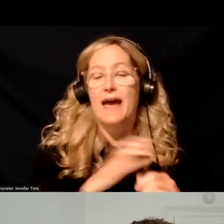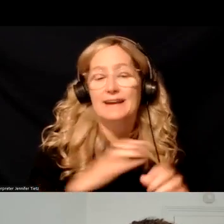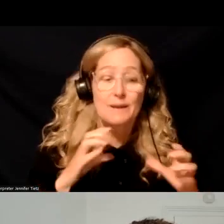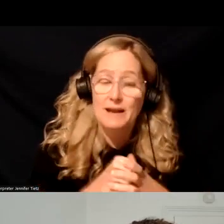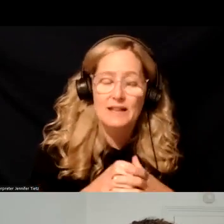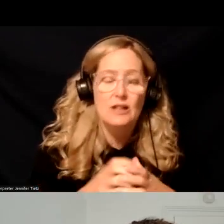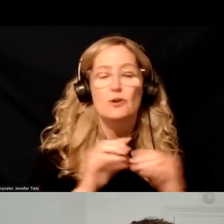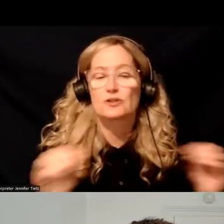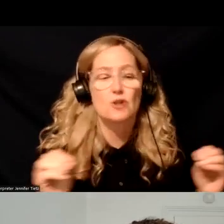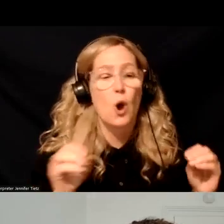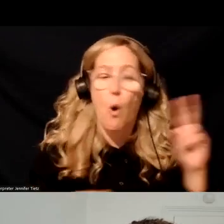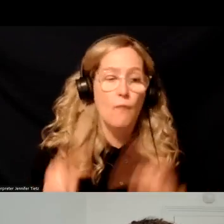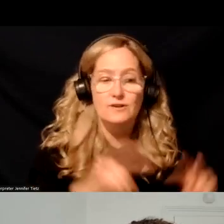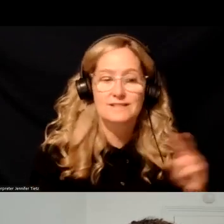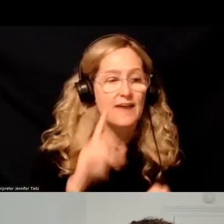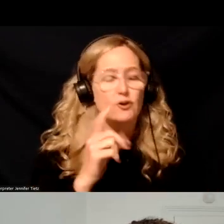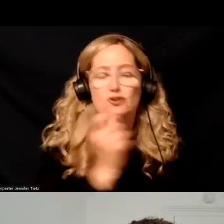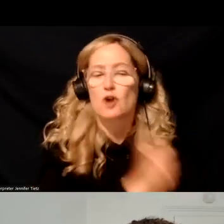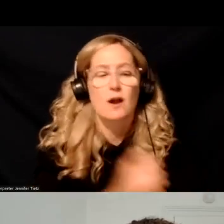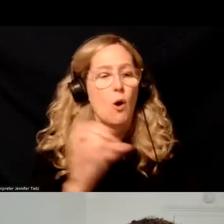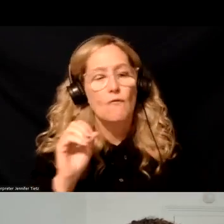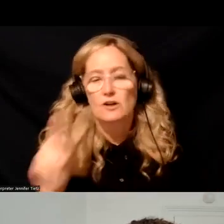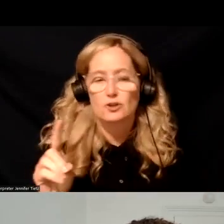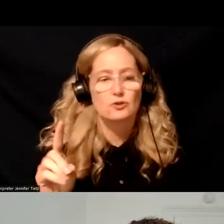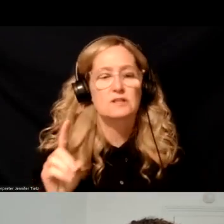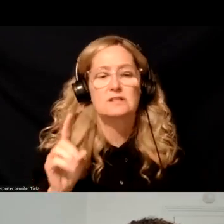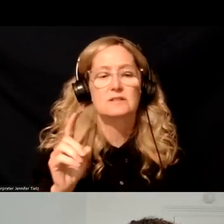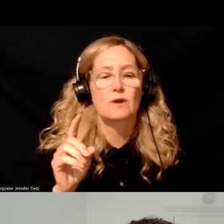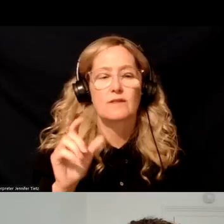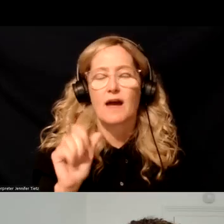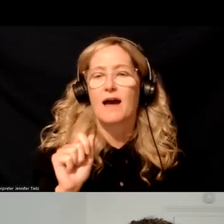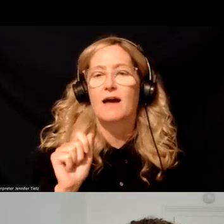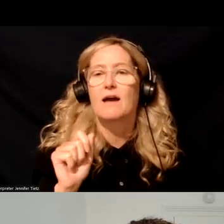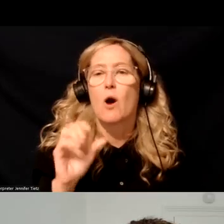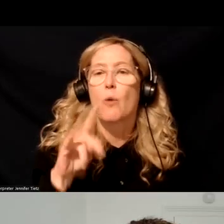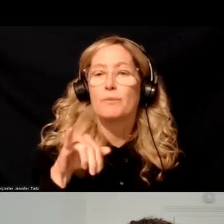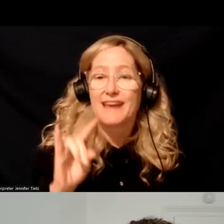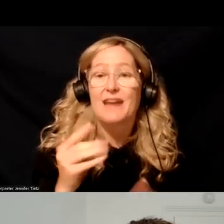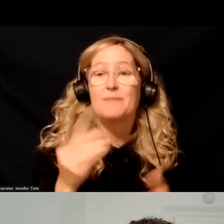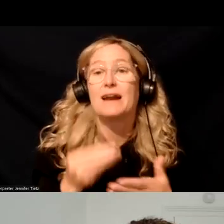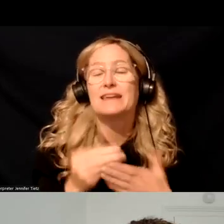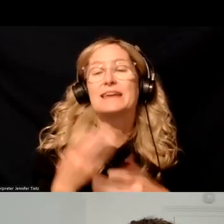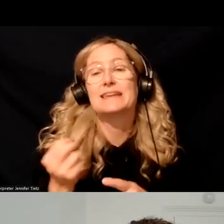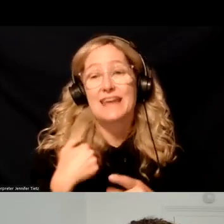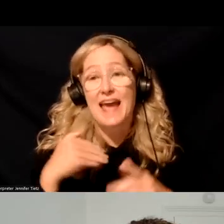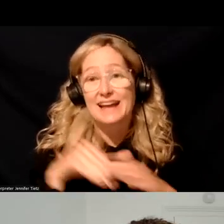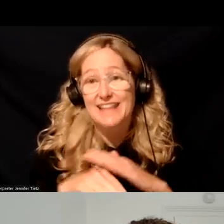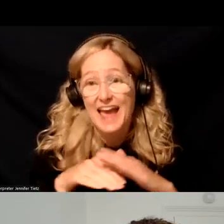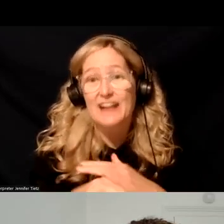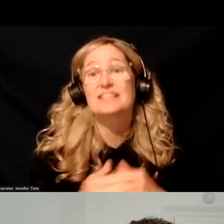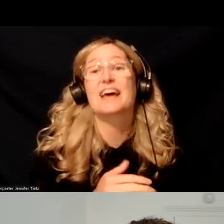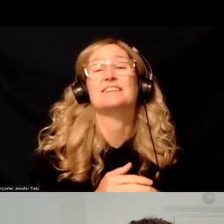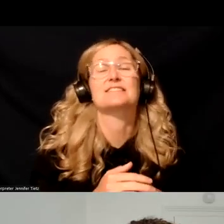there's no oversight for drug overdose, uh, the settlement, the, uh, opioid settlement money. And so he has asked, you know,